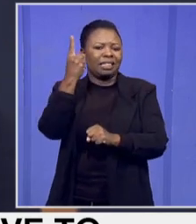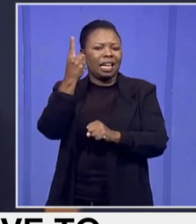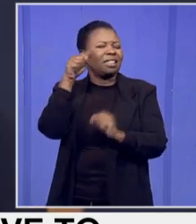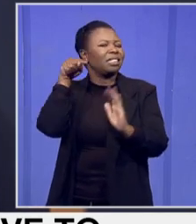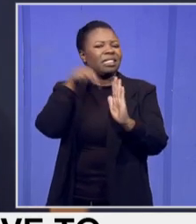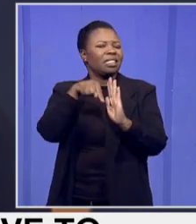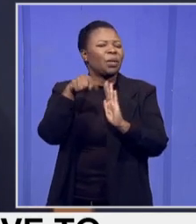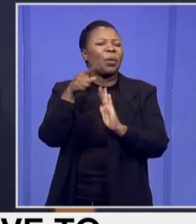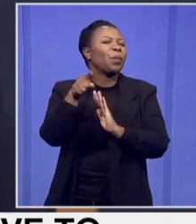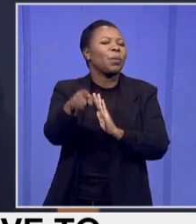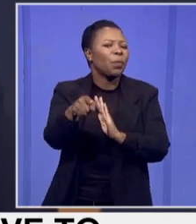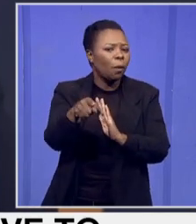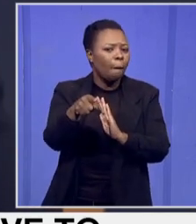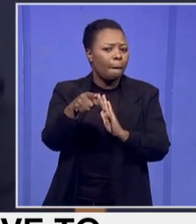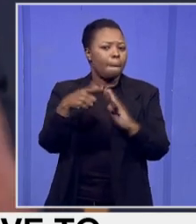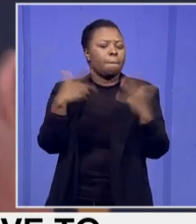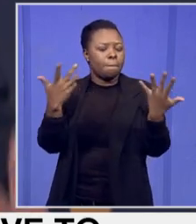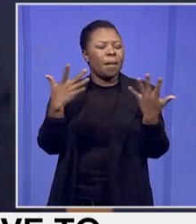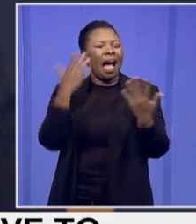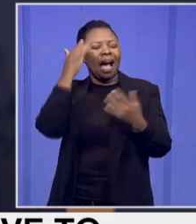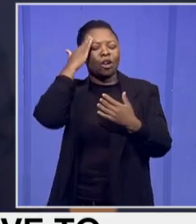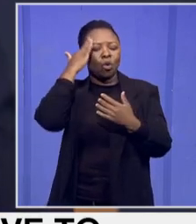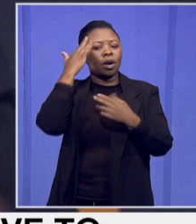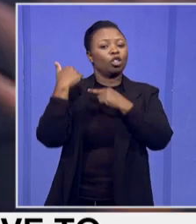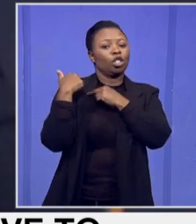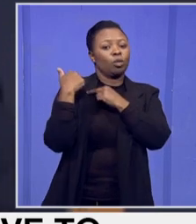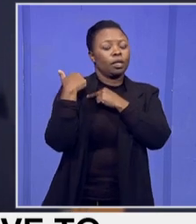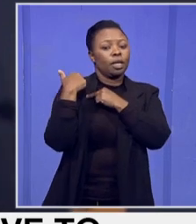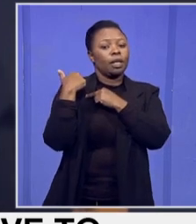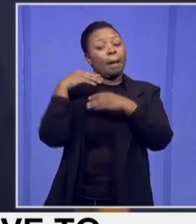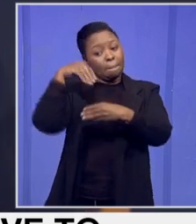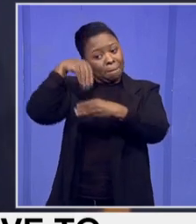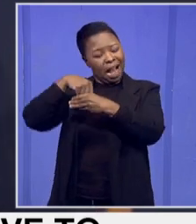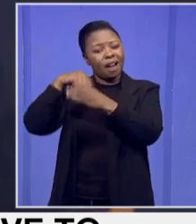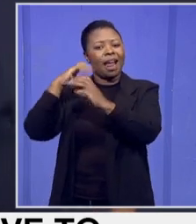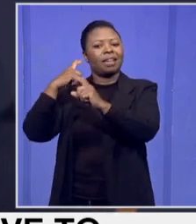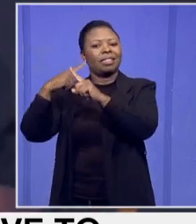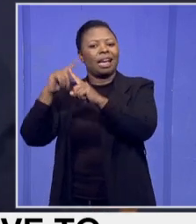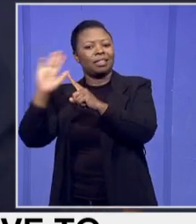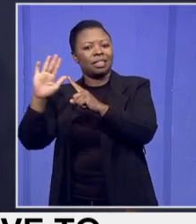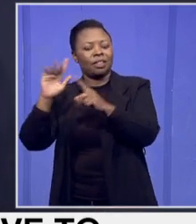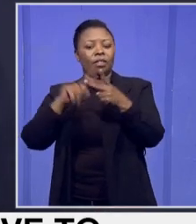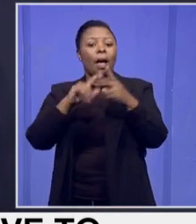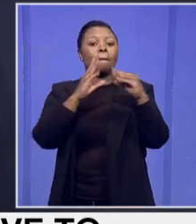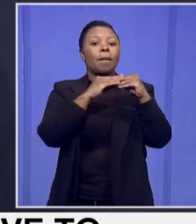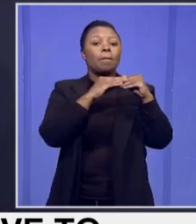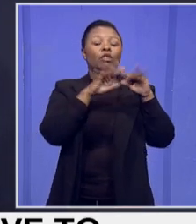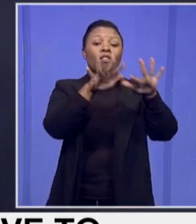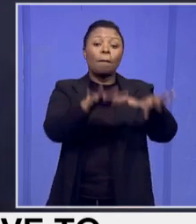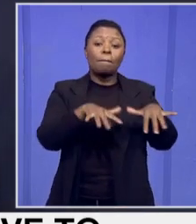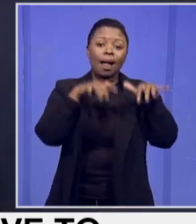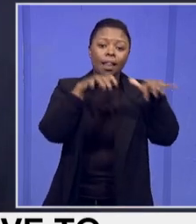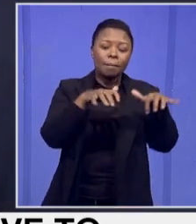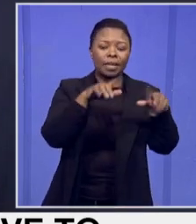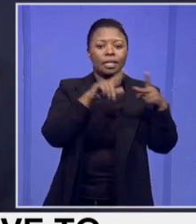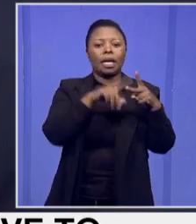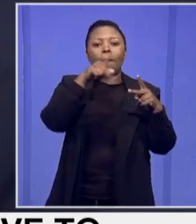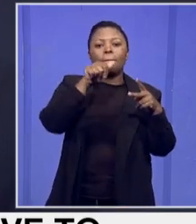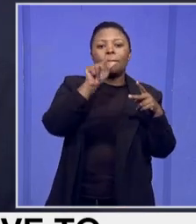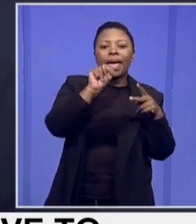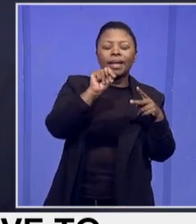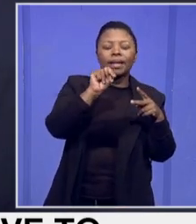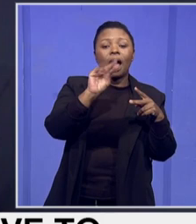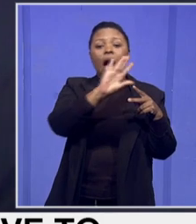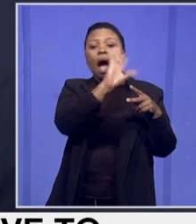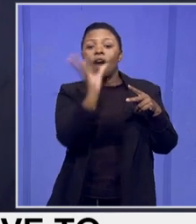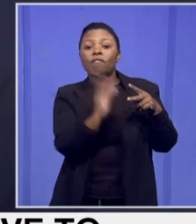obviously a responsibility on the part of the executive and of members of parliament, such as members of the Pan-African parliament, to